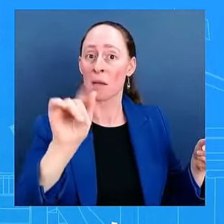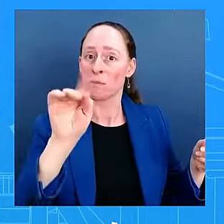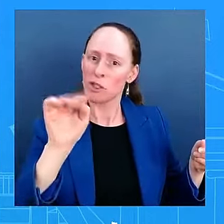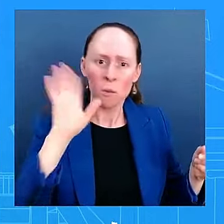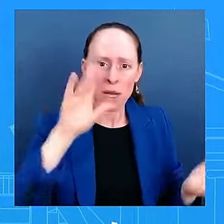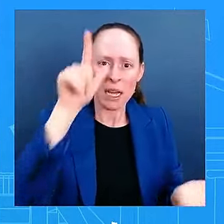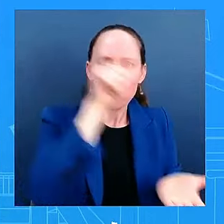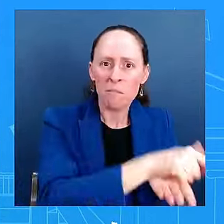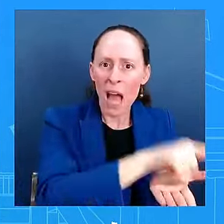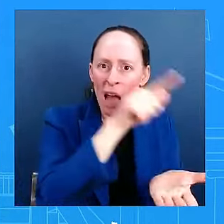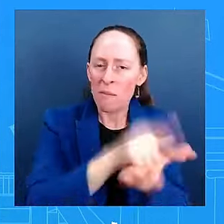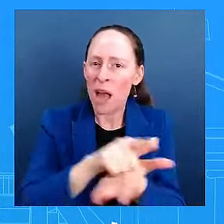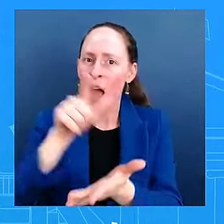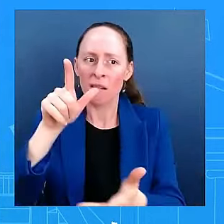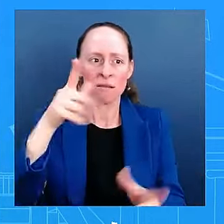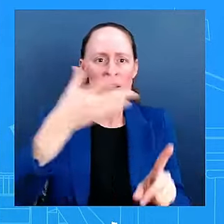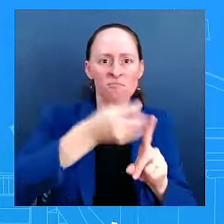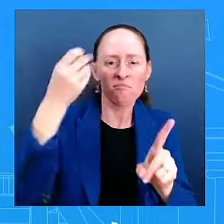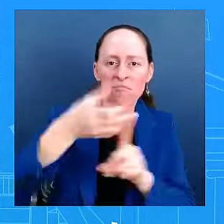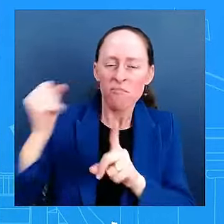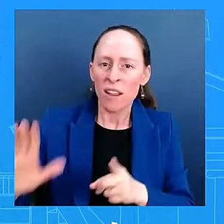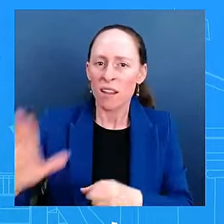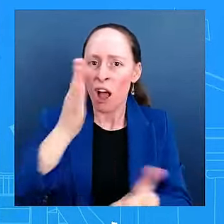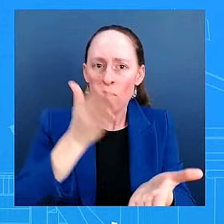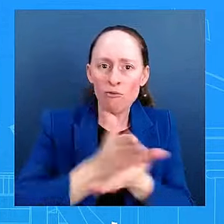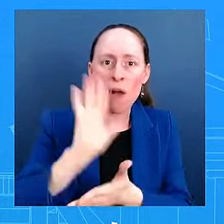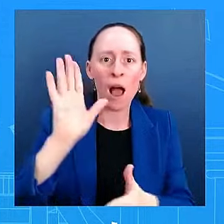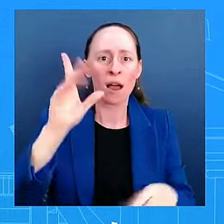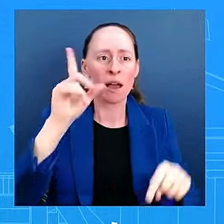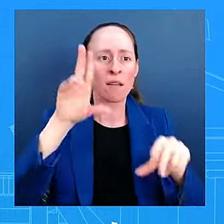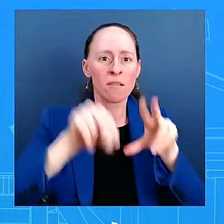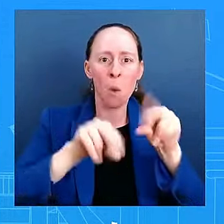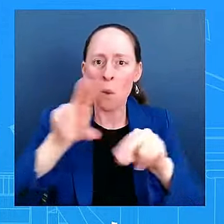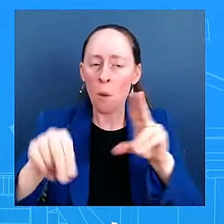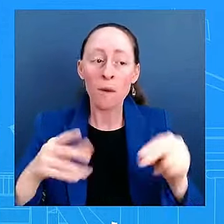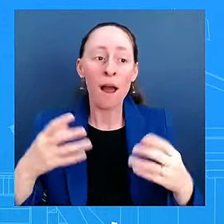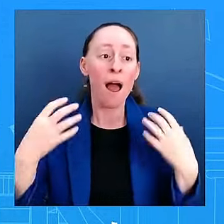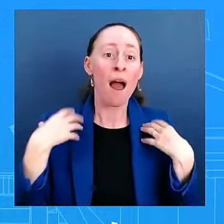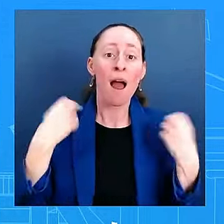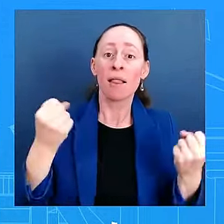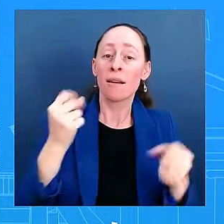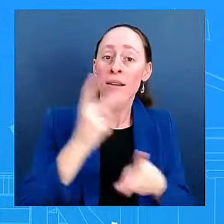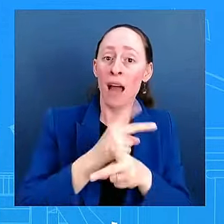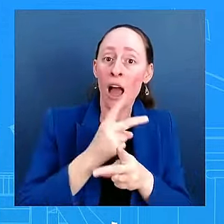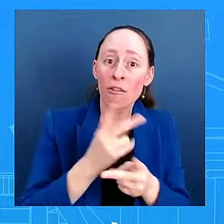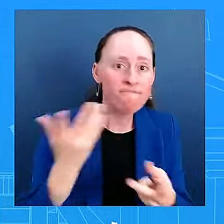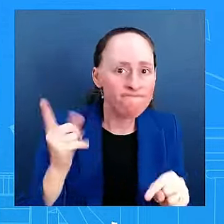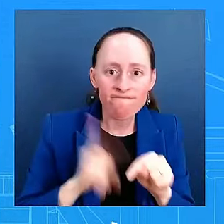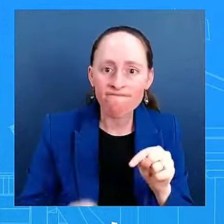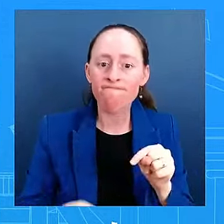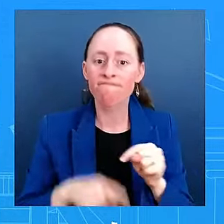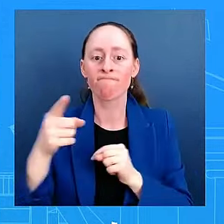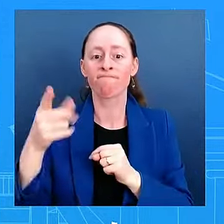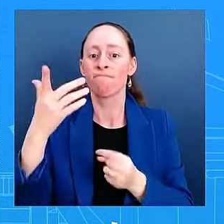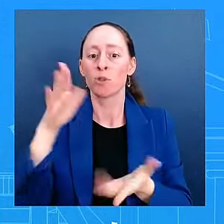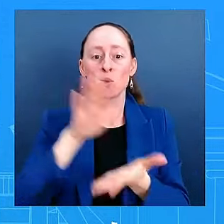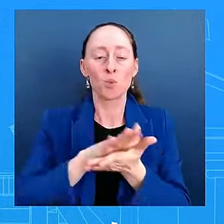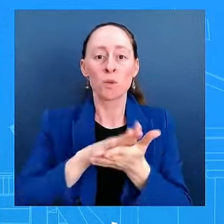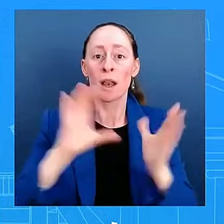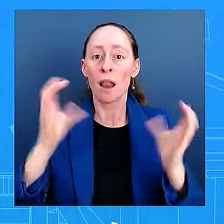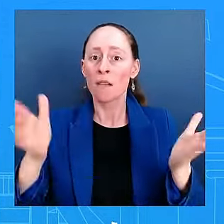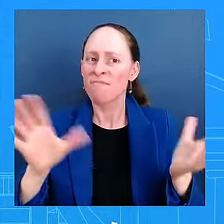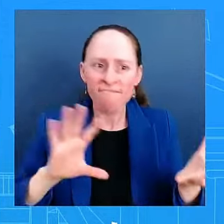bans in healthcare and classrooms? And how is the president thinking about ways he can advance or preserve